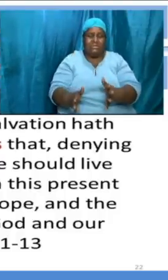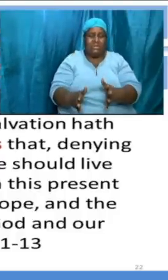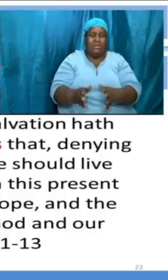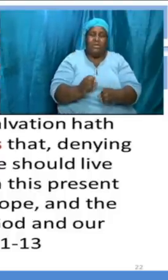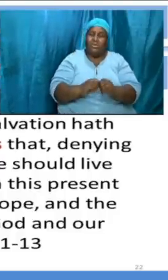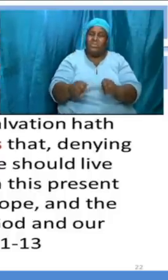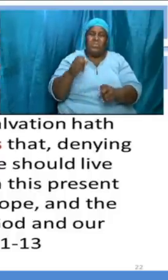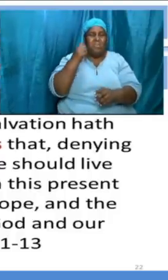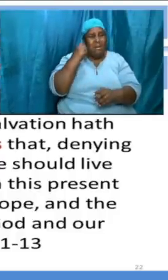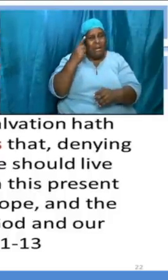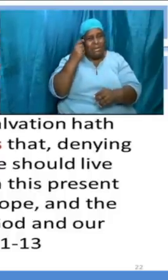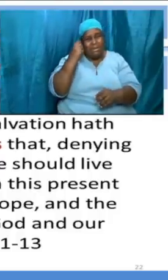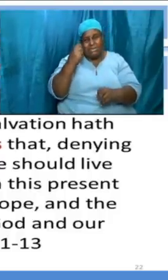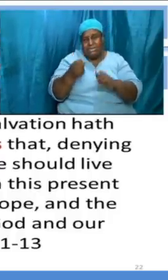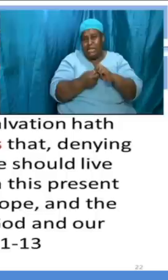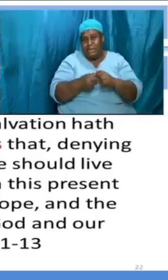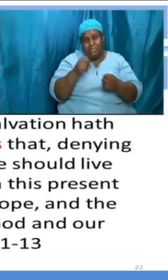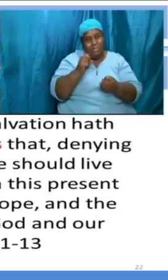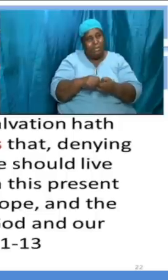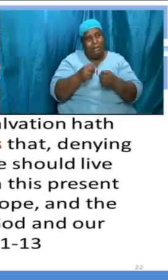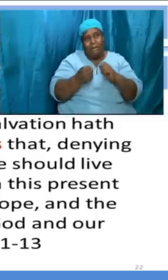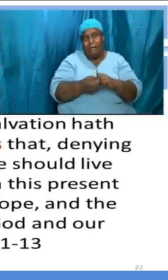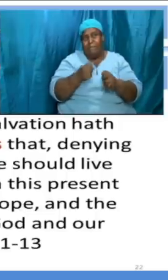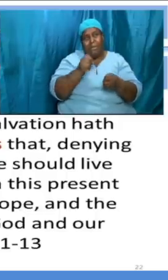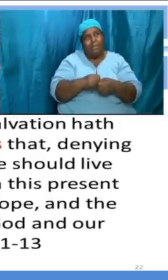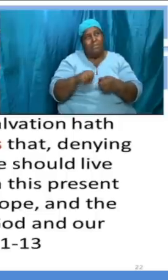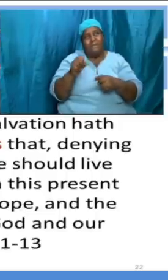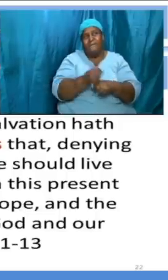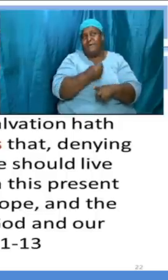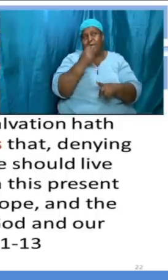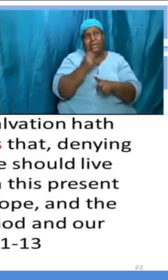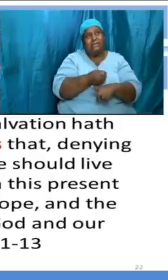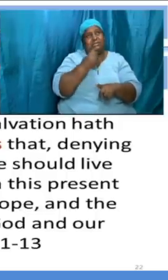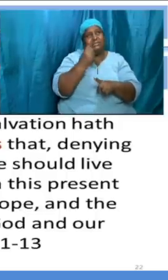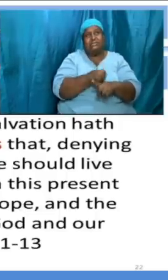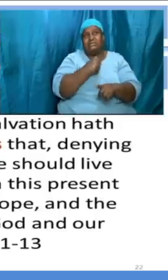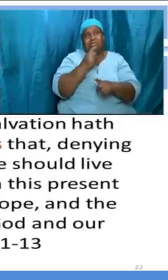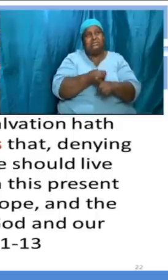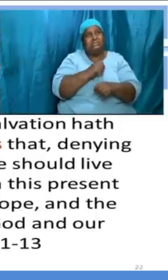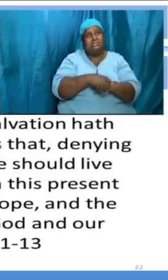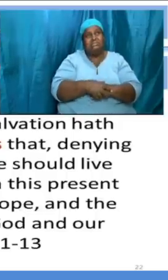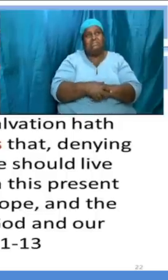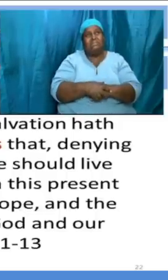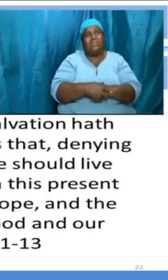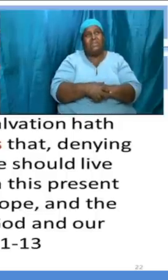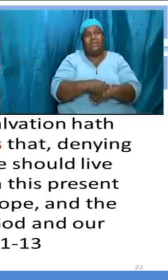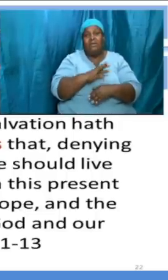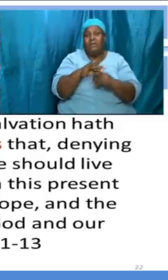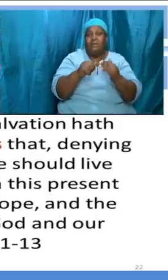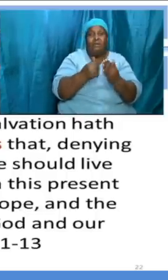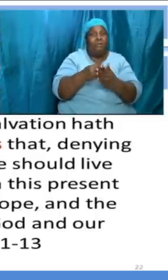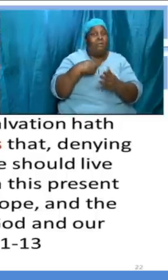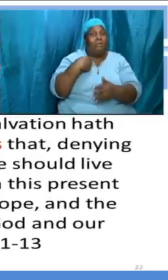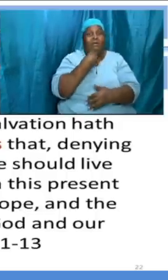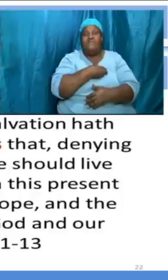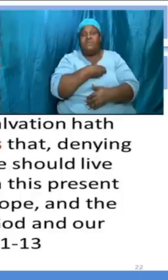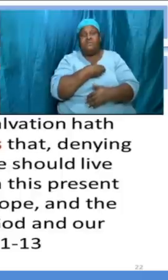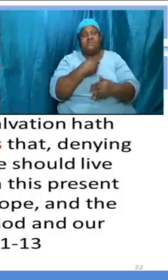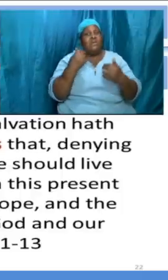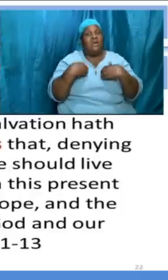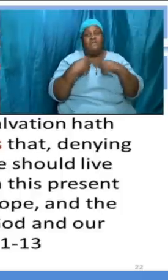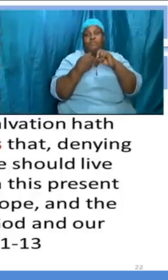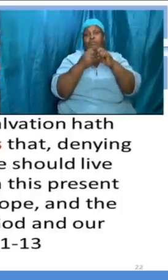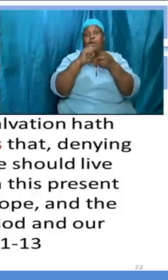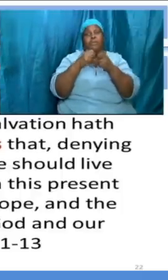the the fightings within and without all of us have these fightings with him within and without but i'm saying to us